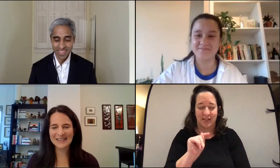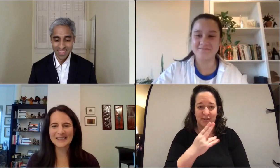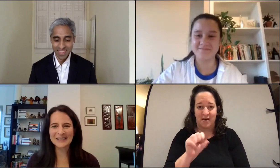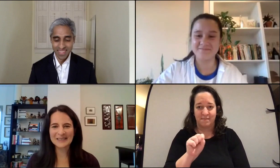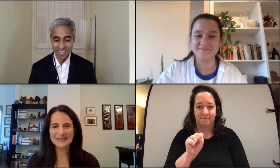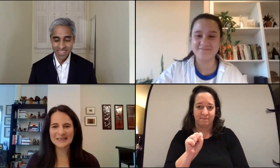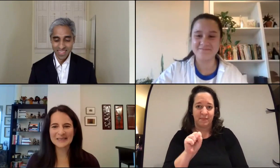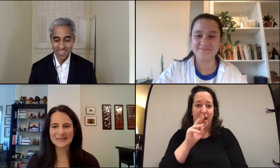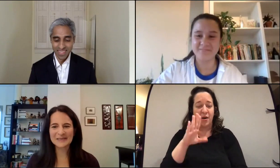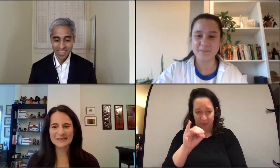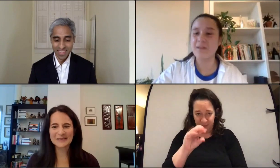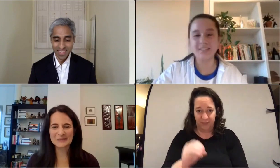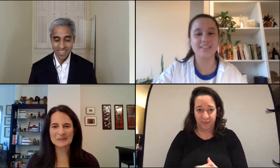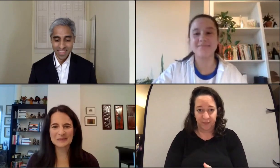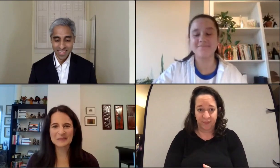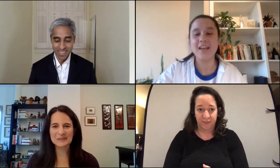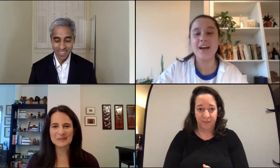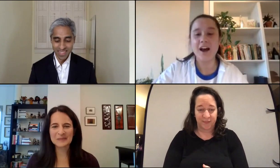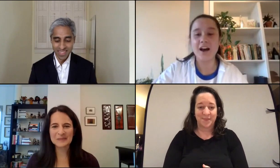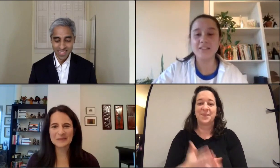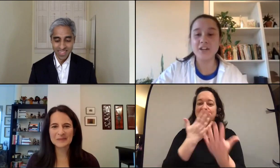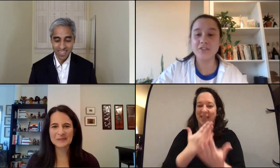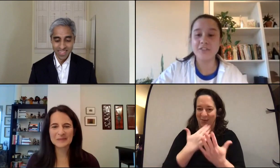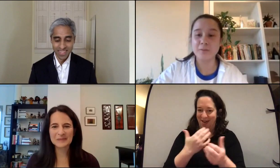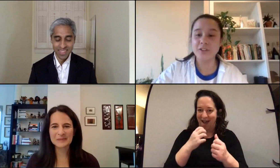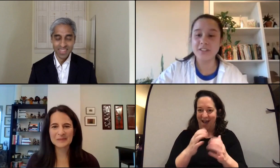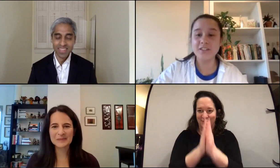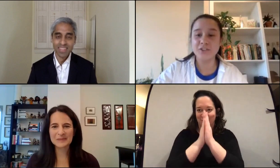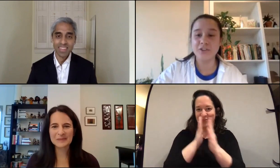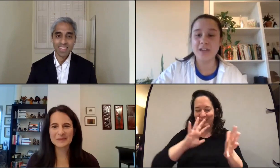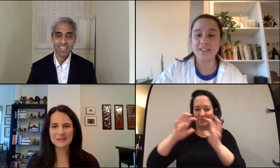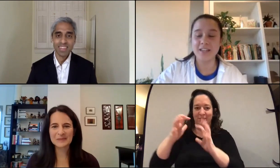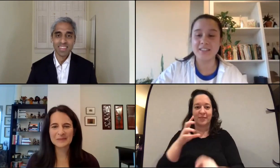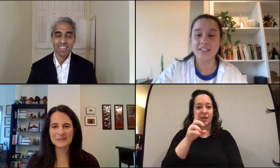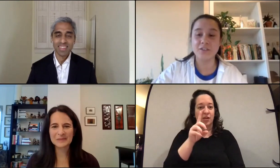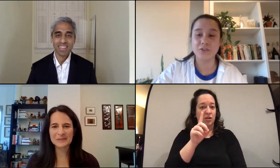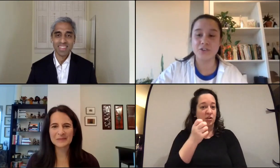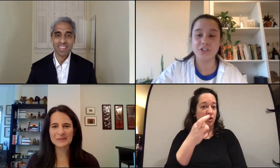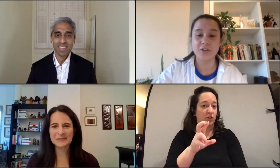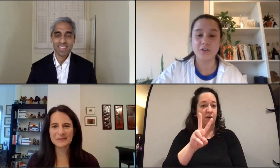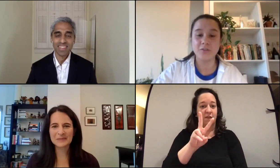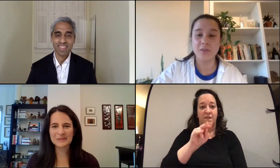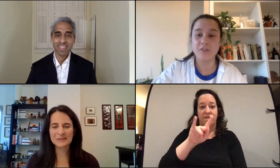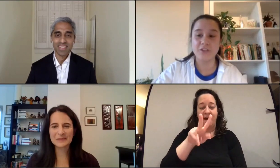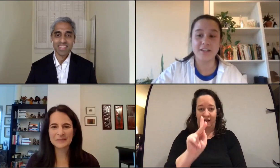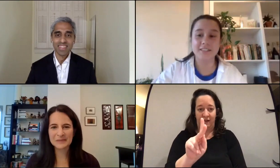um Dr. Murthy's um bio. Excellent uh Dr. Vivek Murthy served as the 19th Surgeon